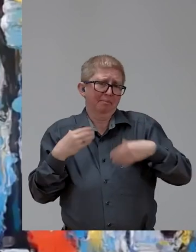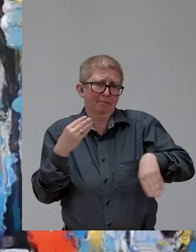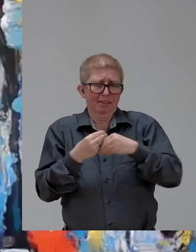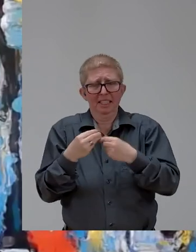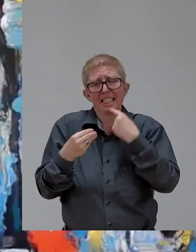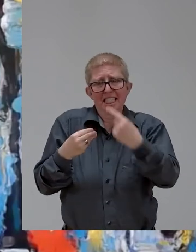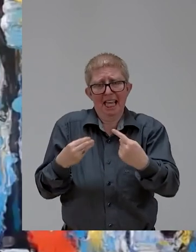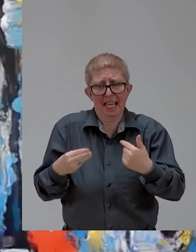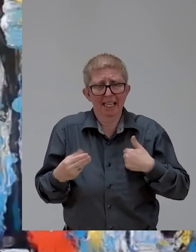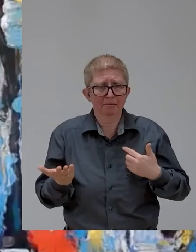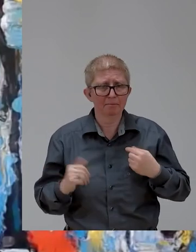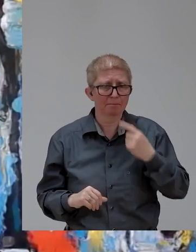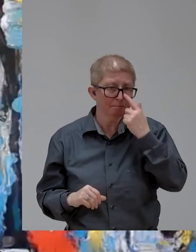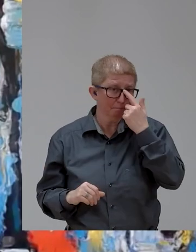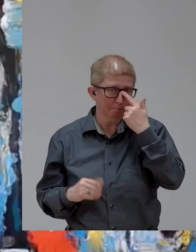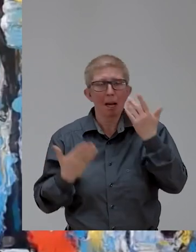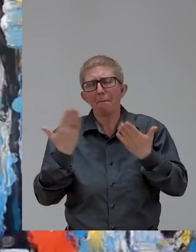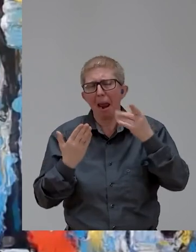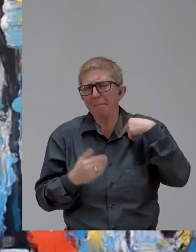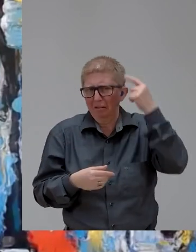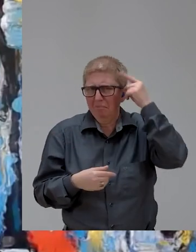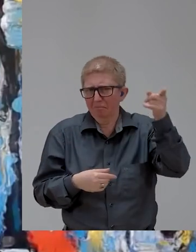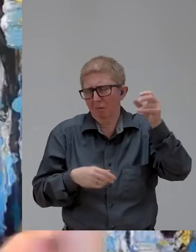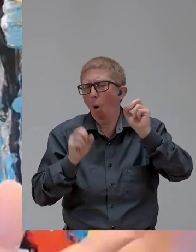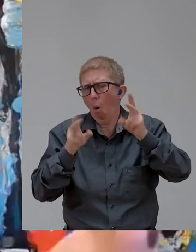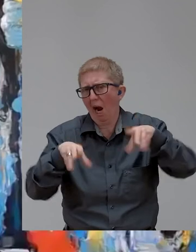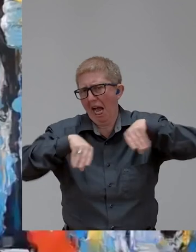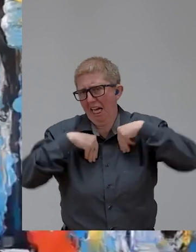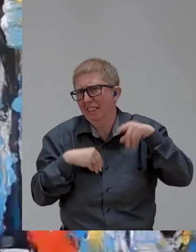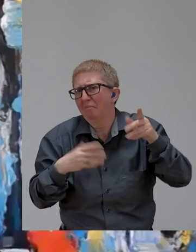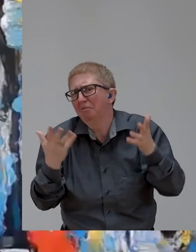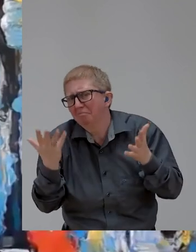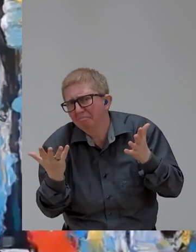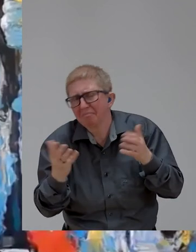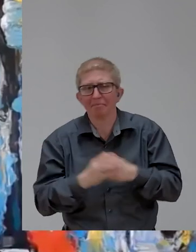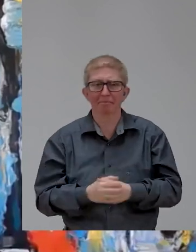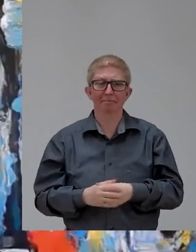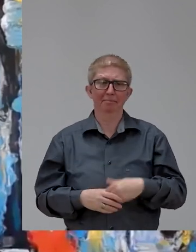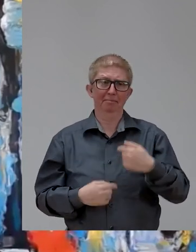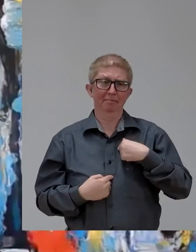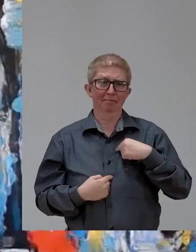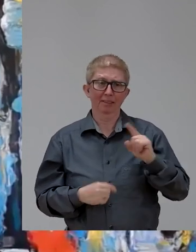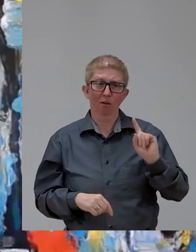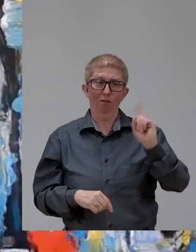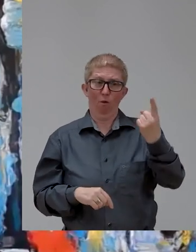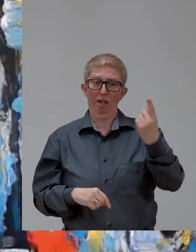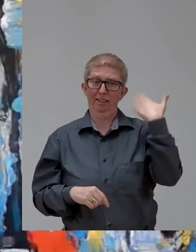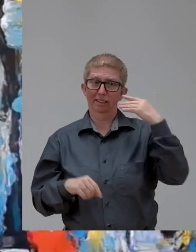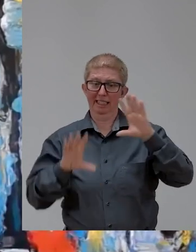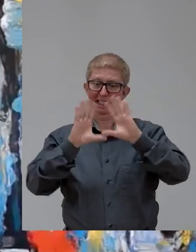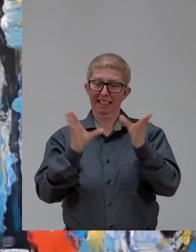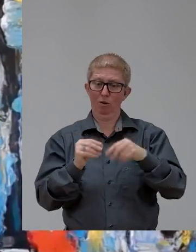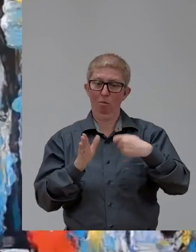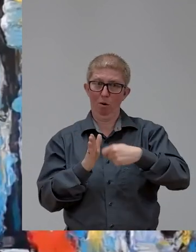much agree with it. You know, the first Zero Project that I attended, and the question that we just received was,